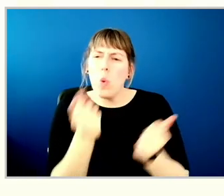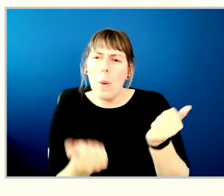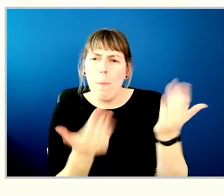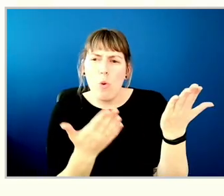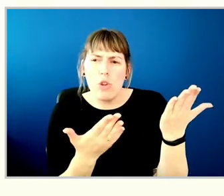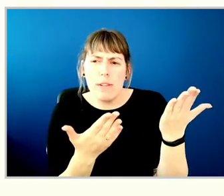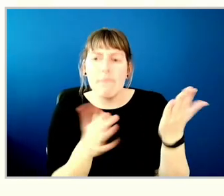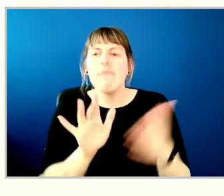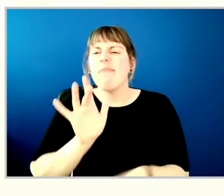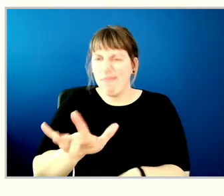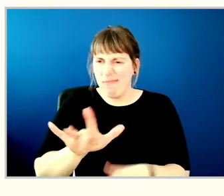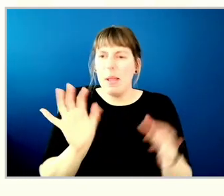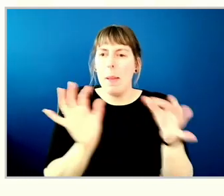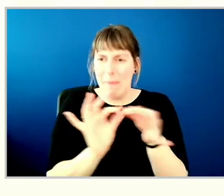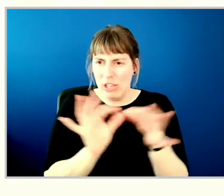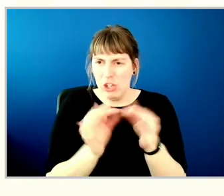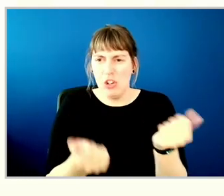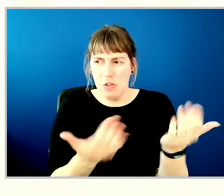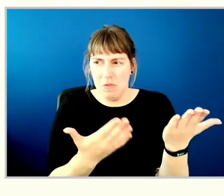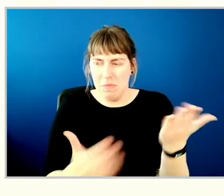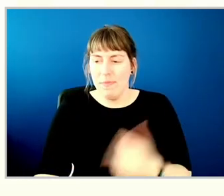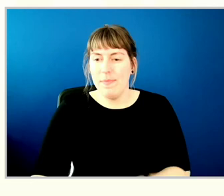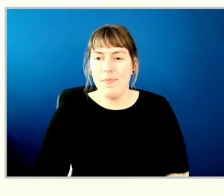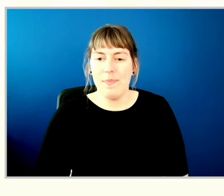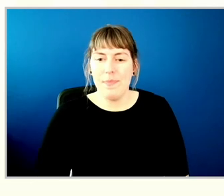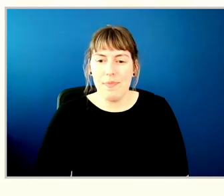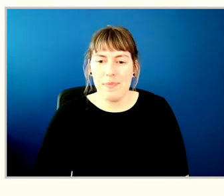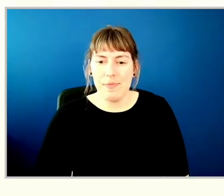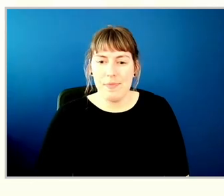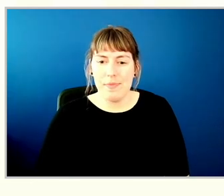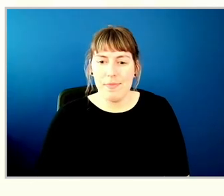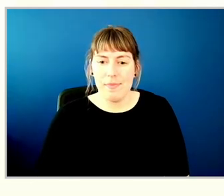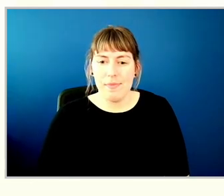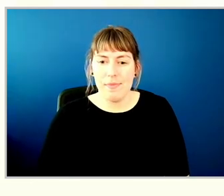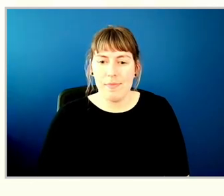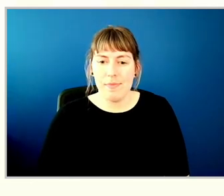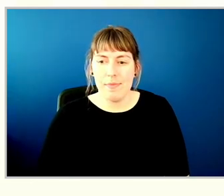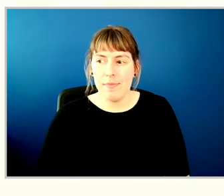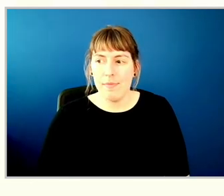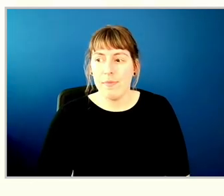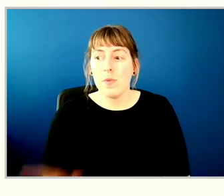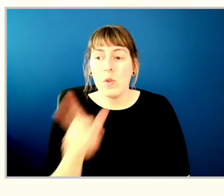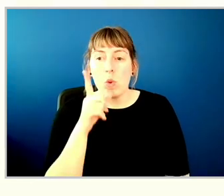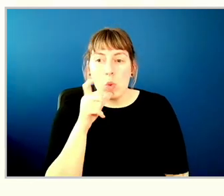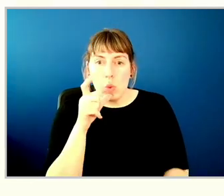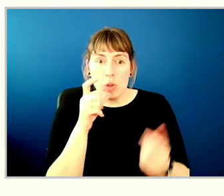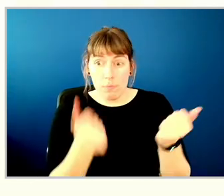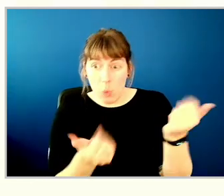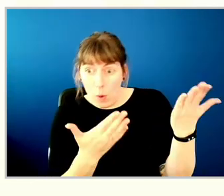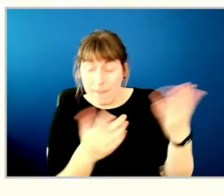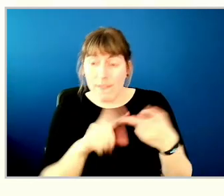clicking on the messaging icon if you'd like to move or second this motion. Is there a mover?